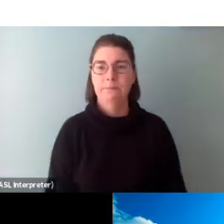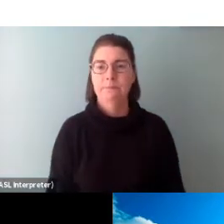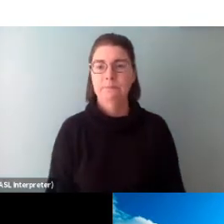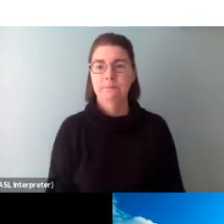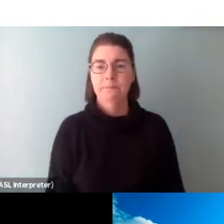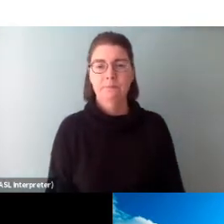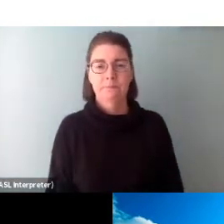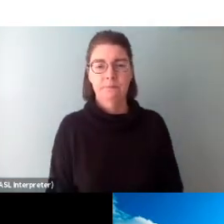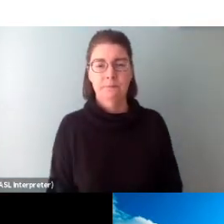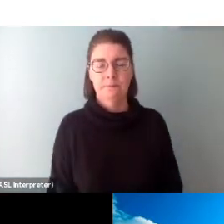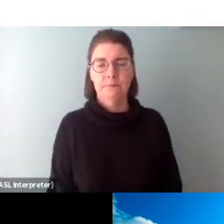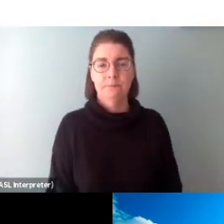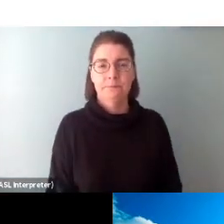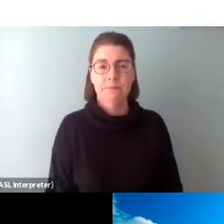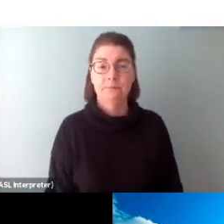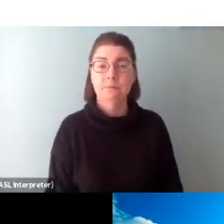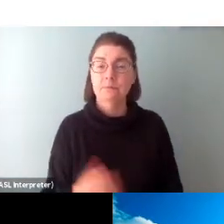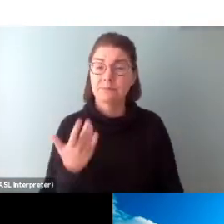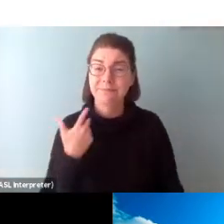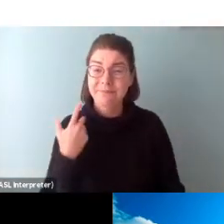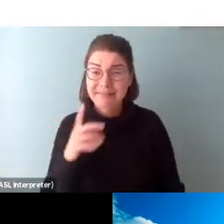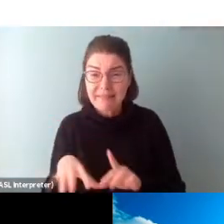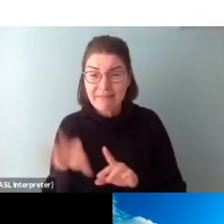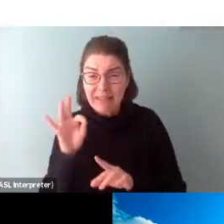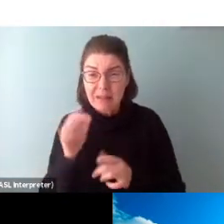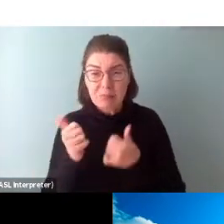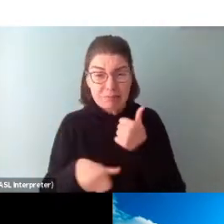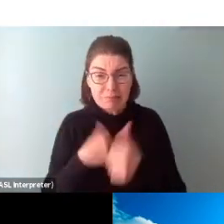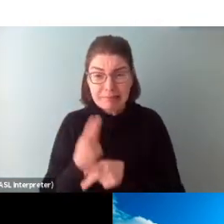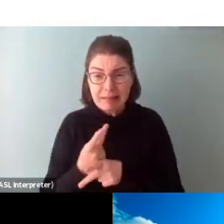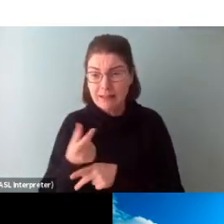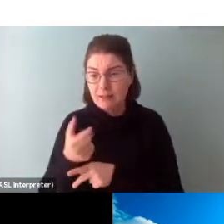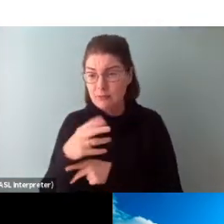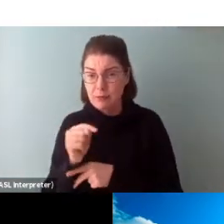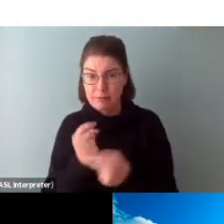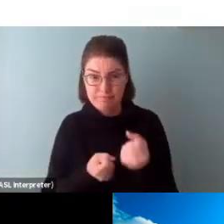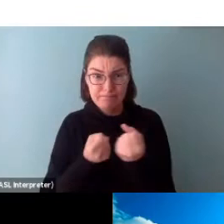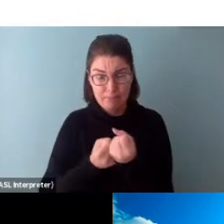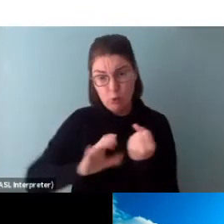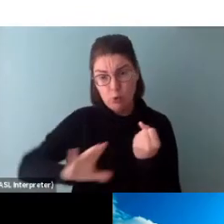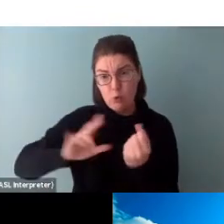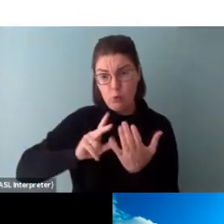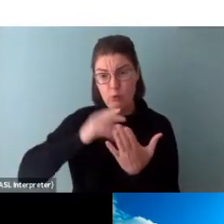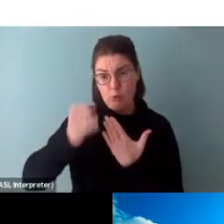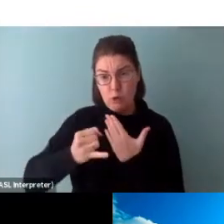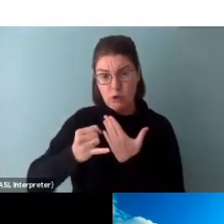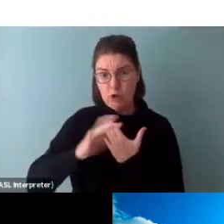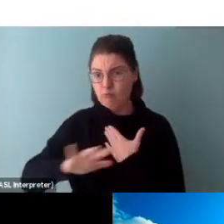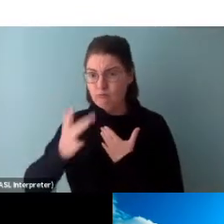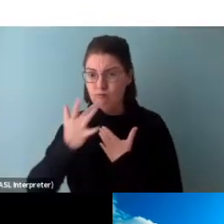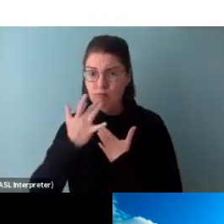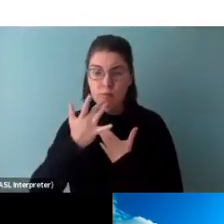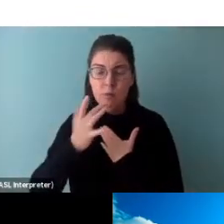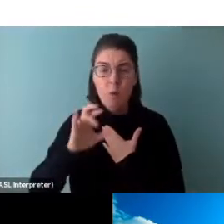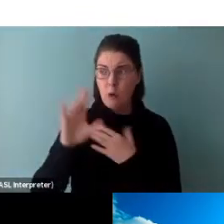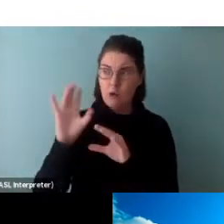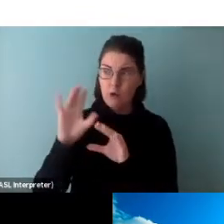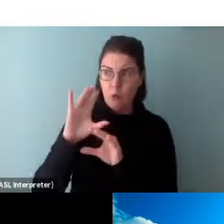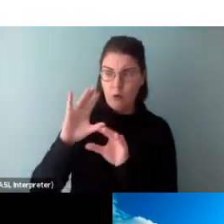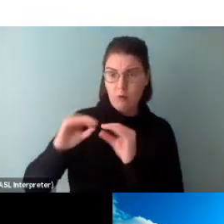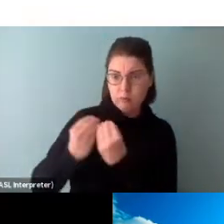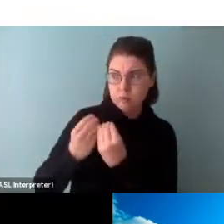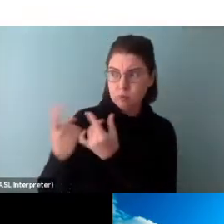There are a few different ways to find the type of grant that will support the project that you want to do, or what your organization does.